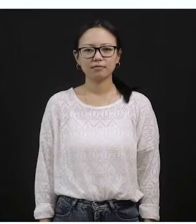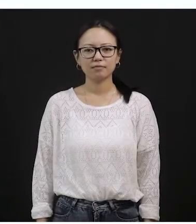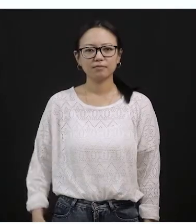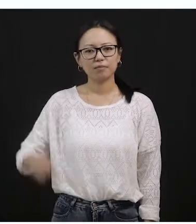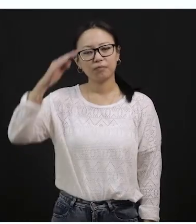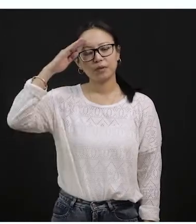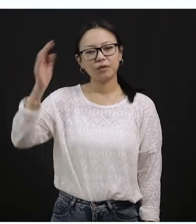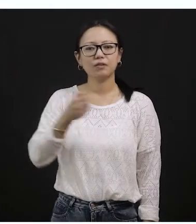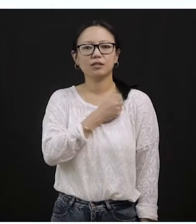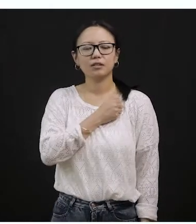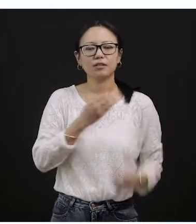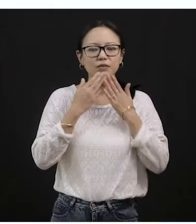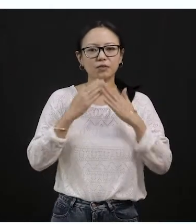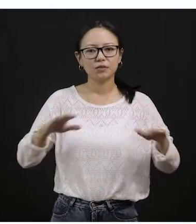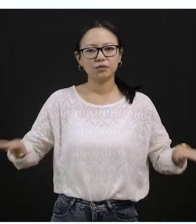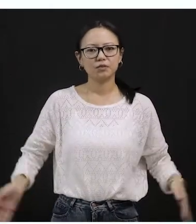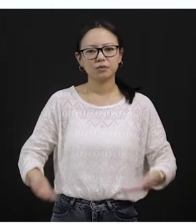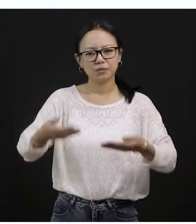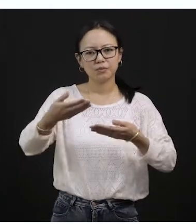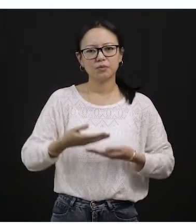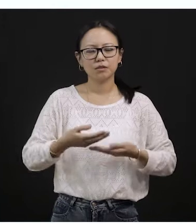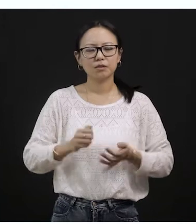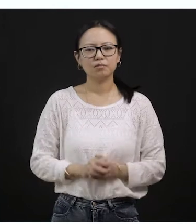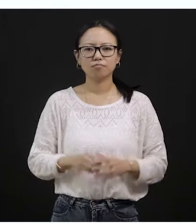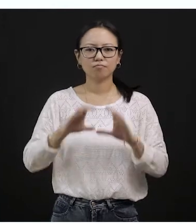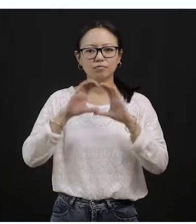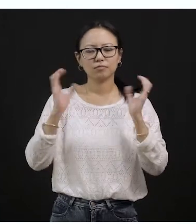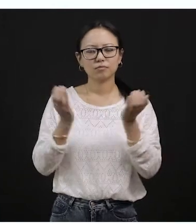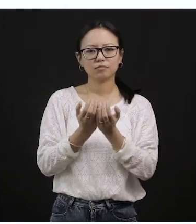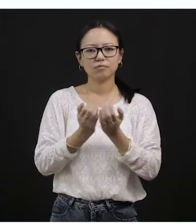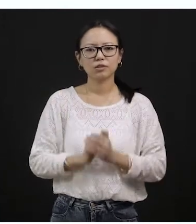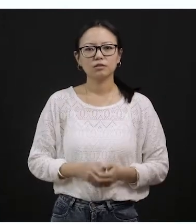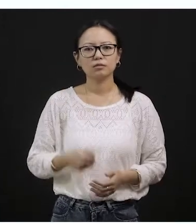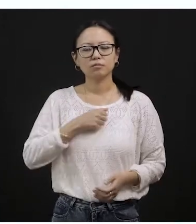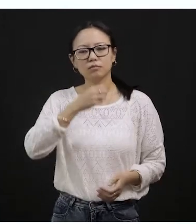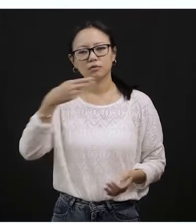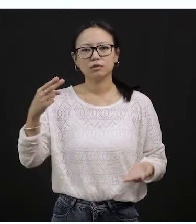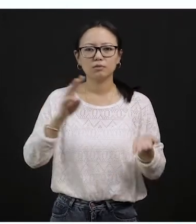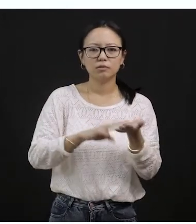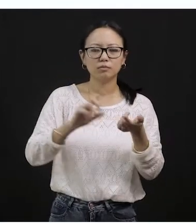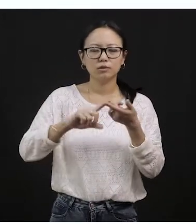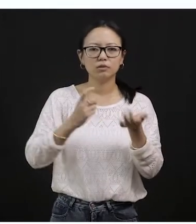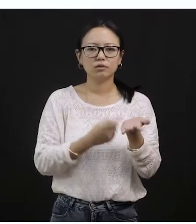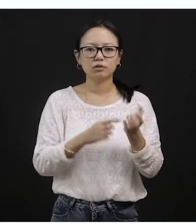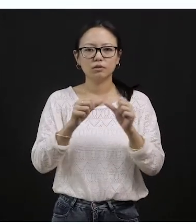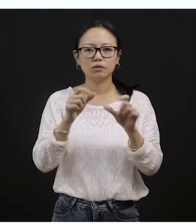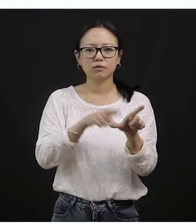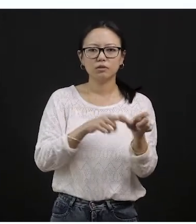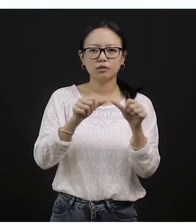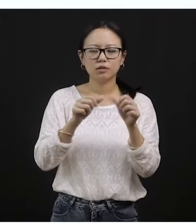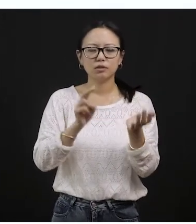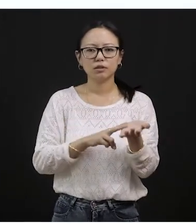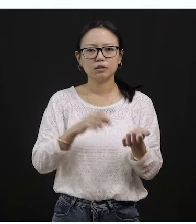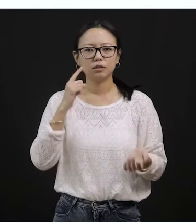Hello, my dear students, welcome back to another online class with your ma'am Miriani. Today will be the last class for me,